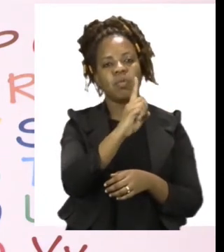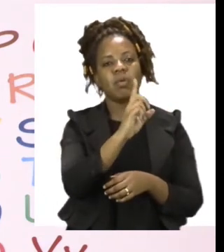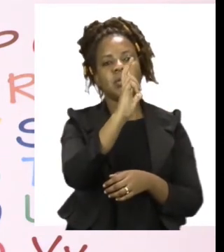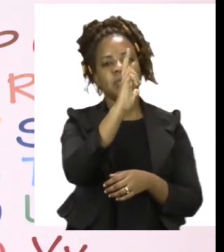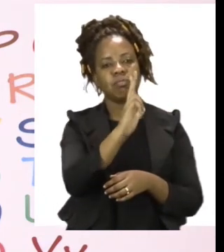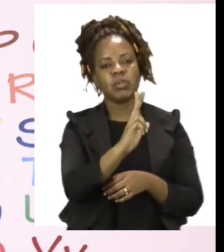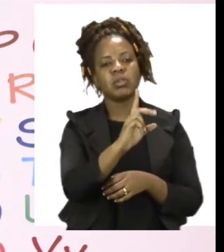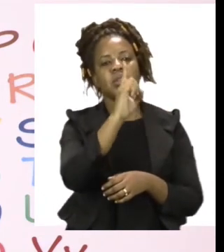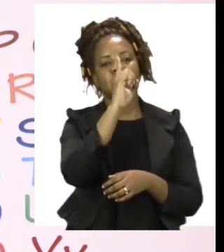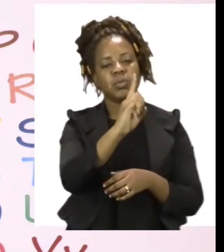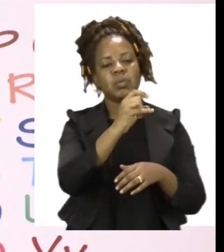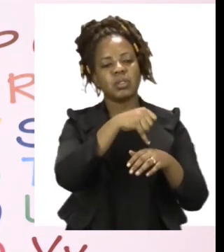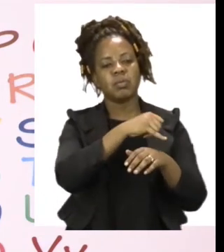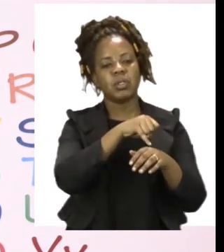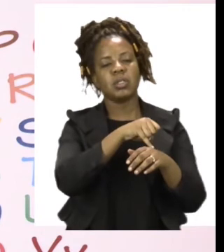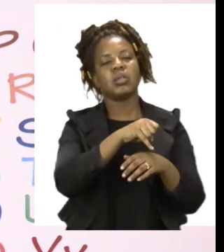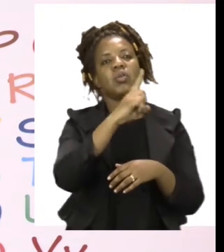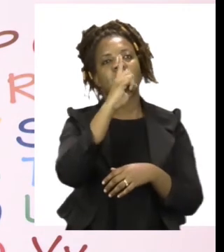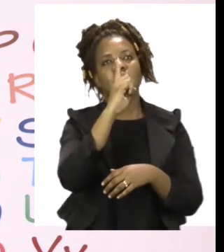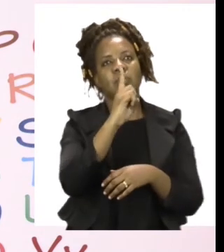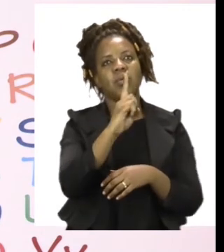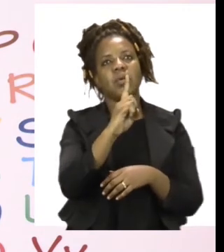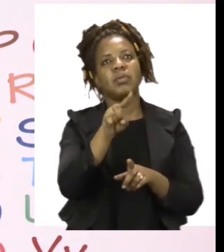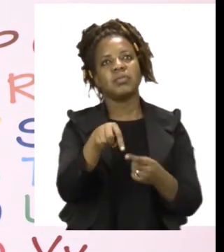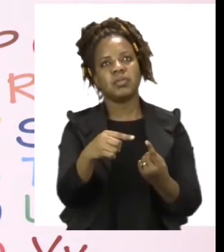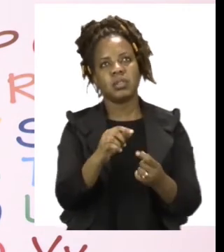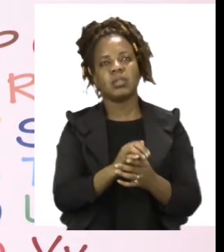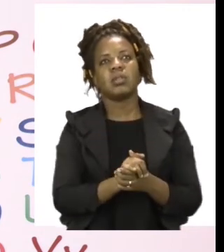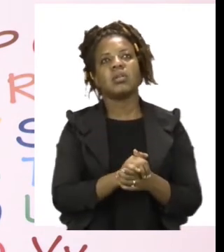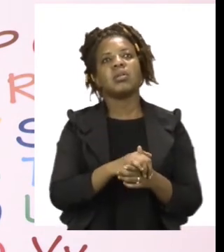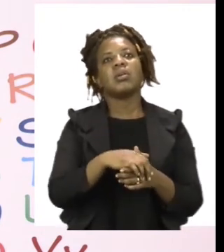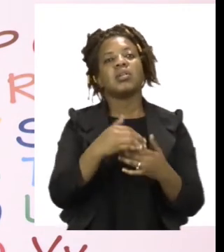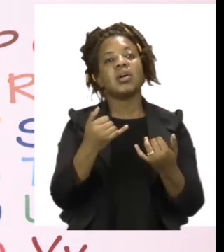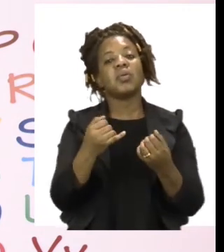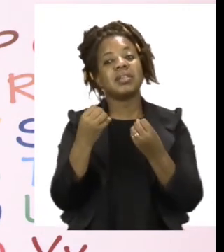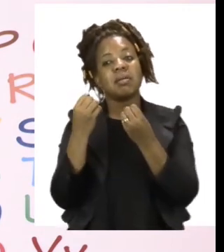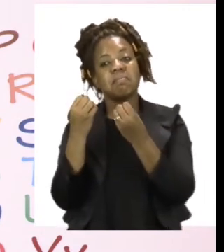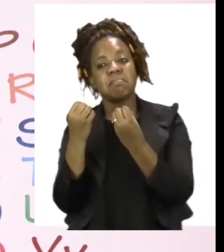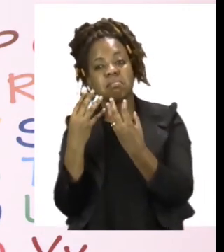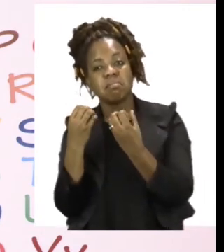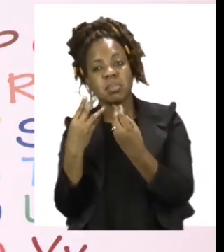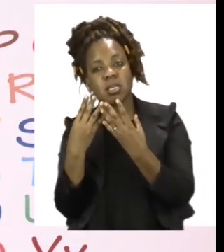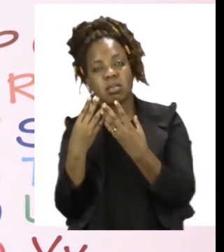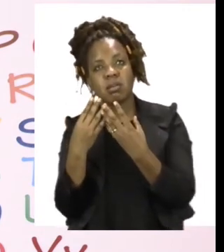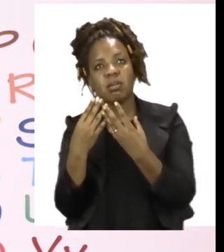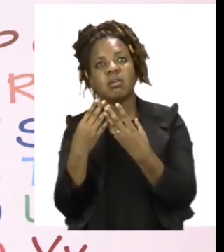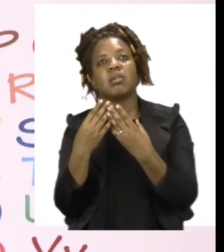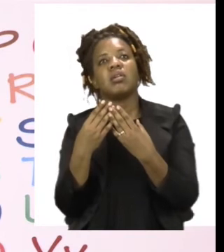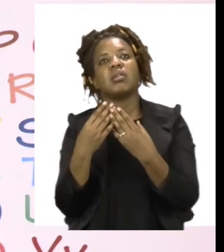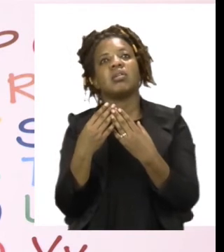we say they become plural nouns. Now plural means two